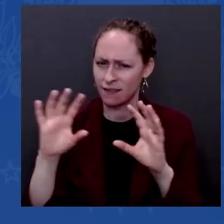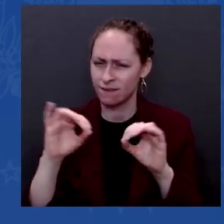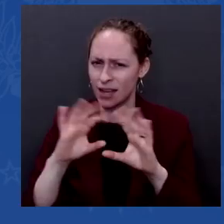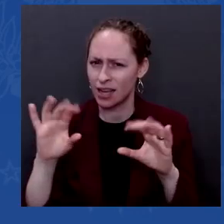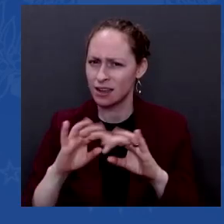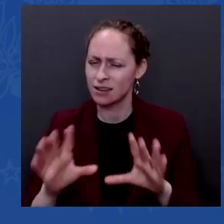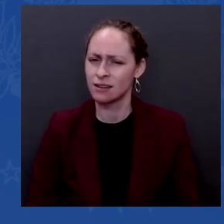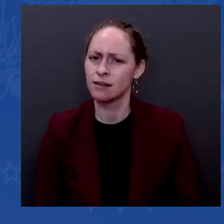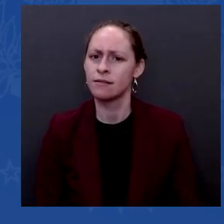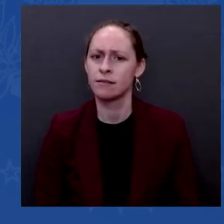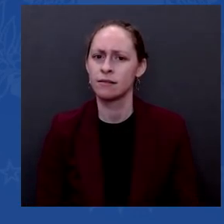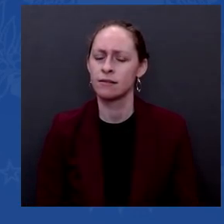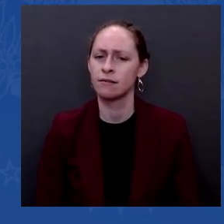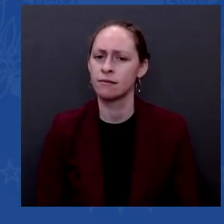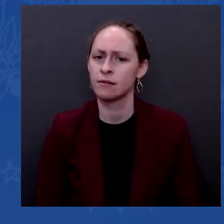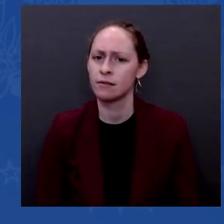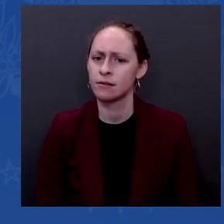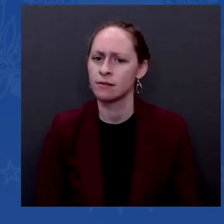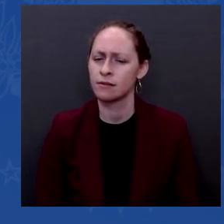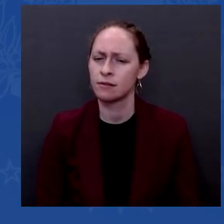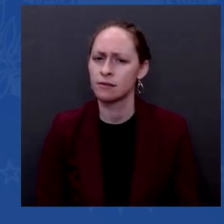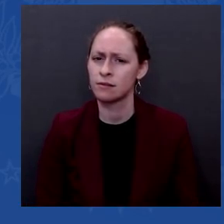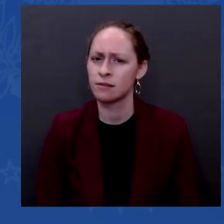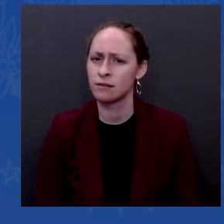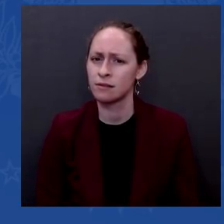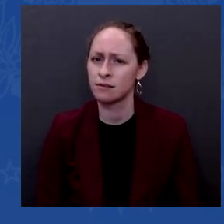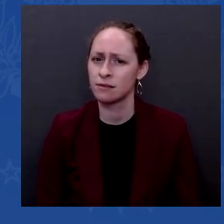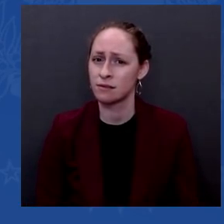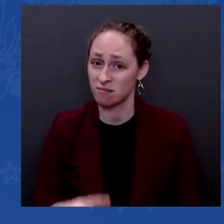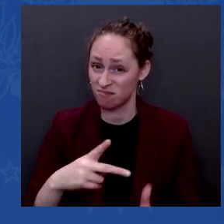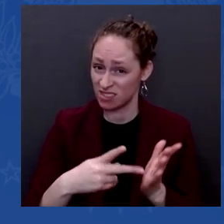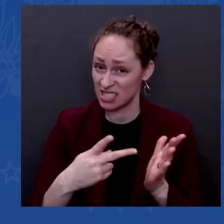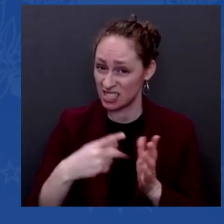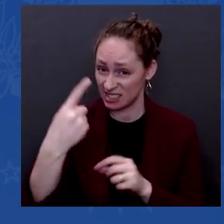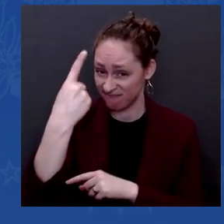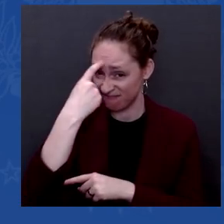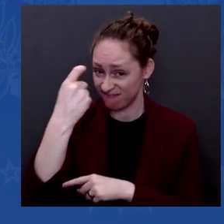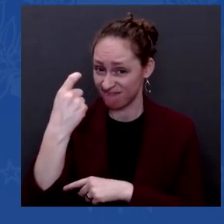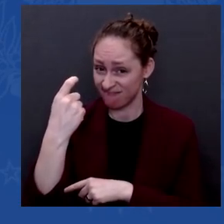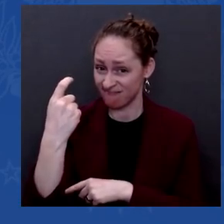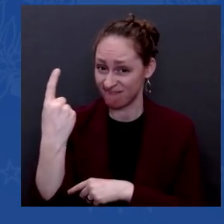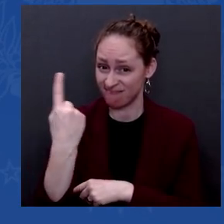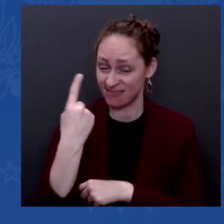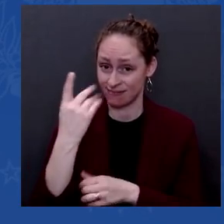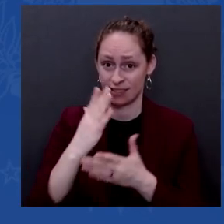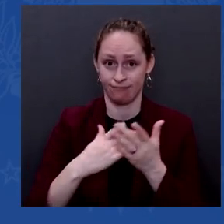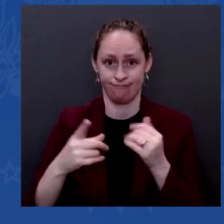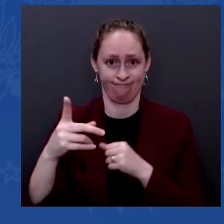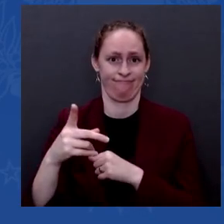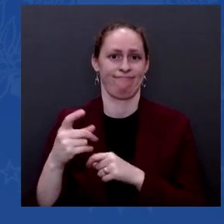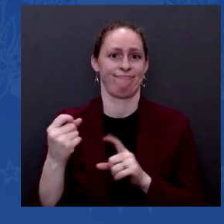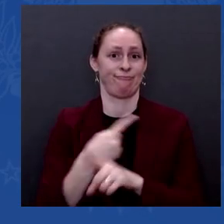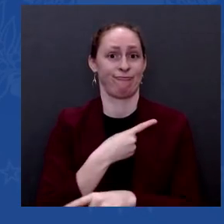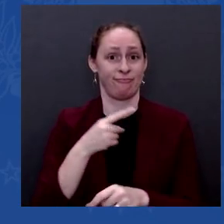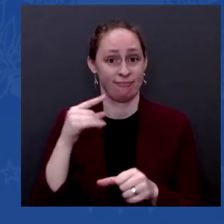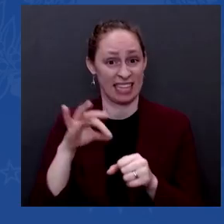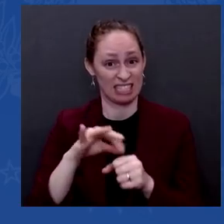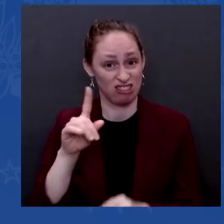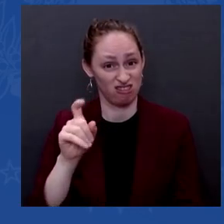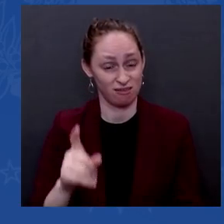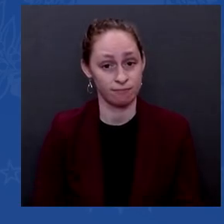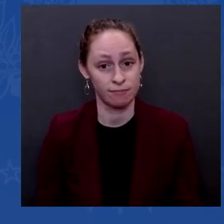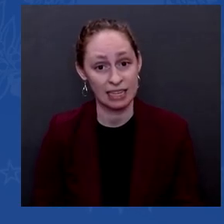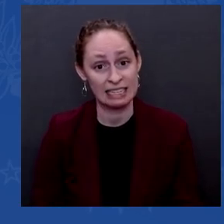Oh, yeah, I think it easily could be illegitimate. Imagine, imagine if, in fact, Trump is succeeding in